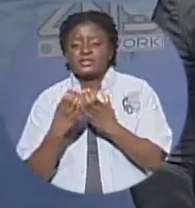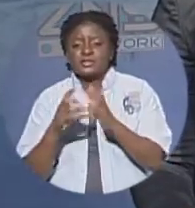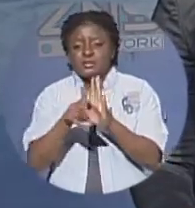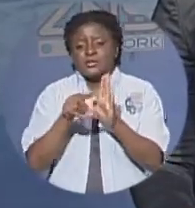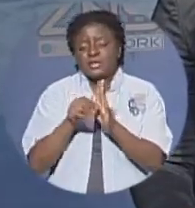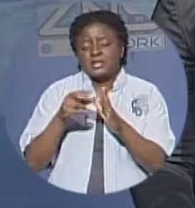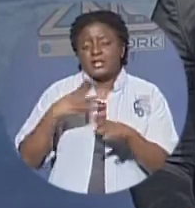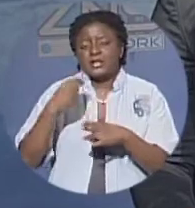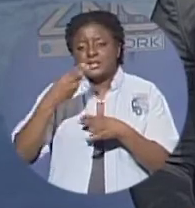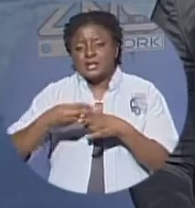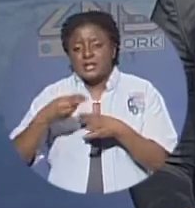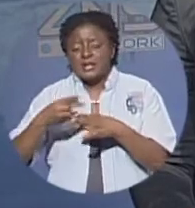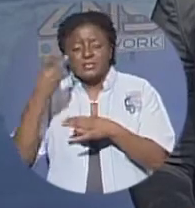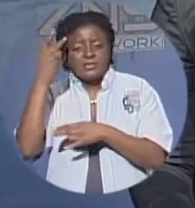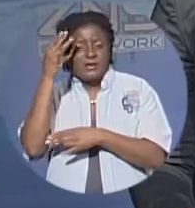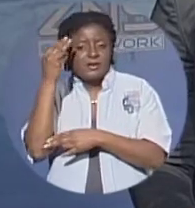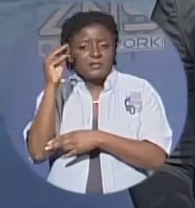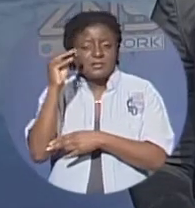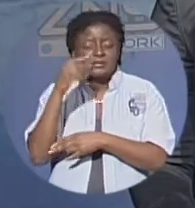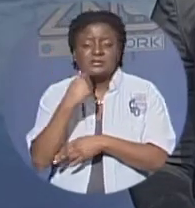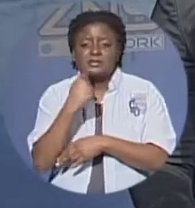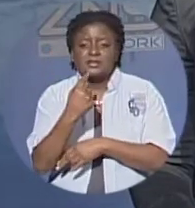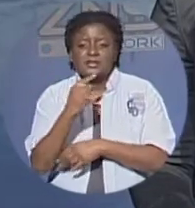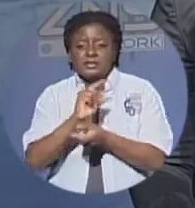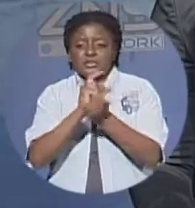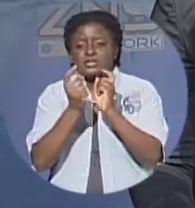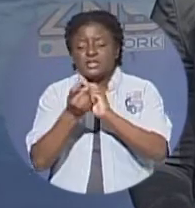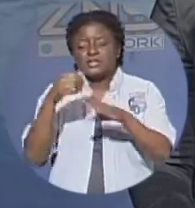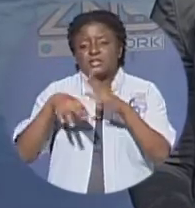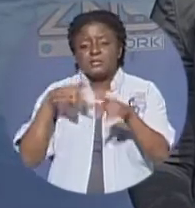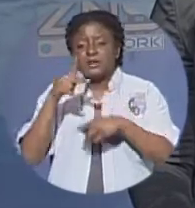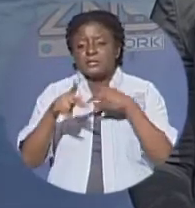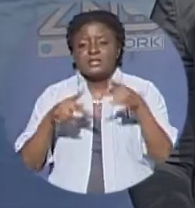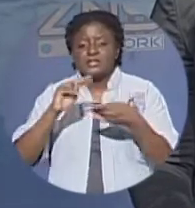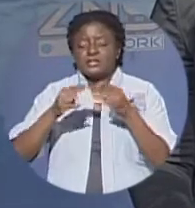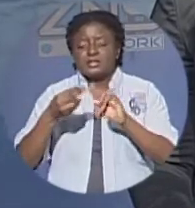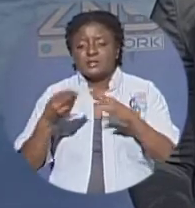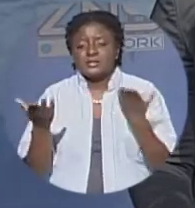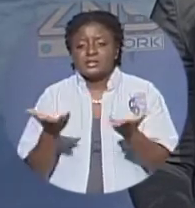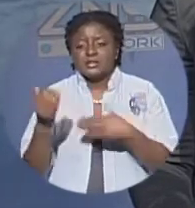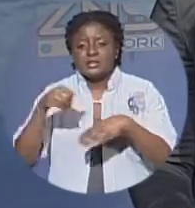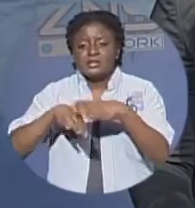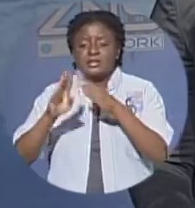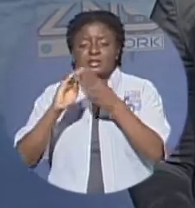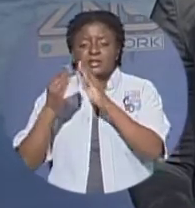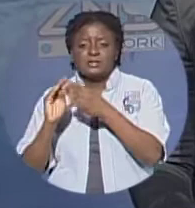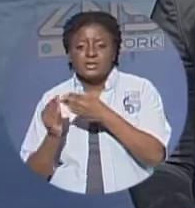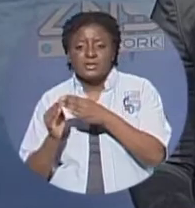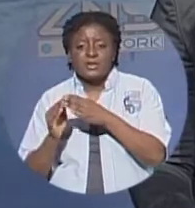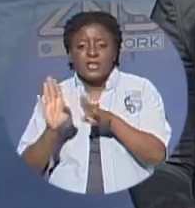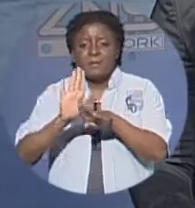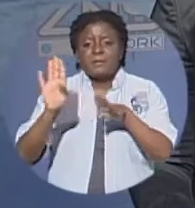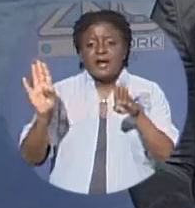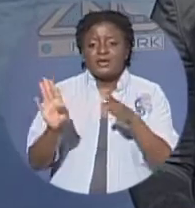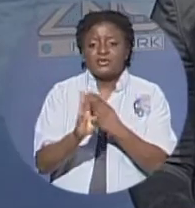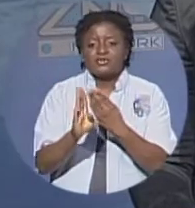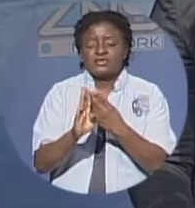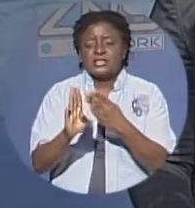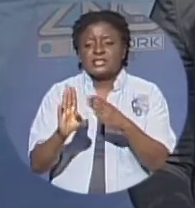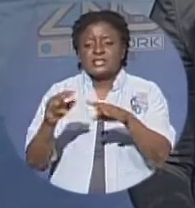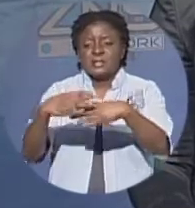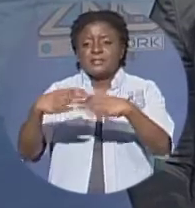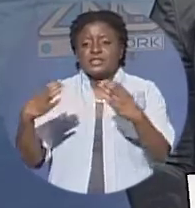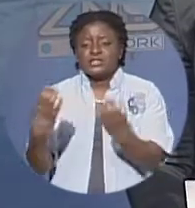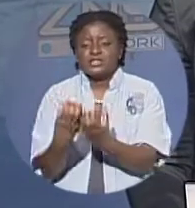prime minister ingram also announcing a shift in population numbers here in the capital the boundaries commission is the body responsible for advising parliament